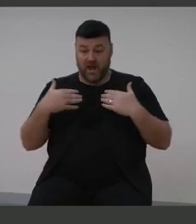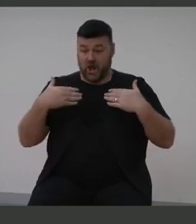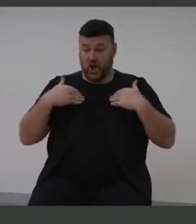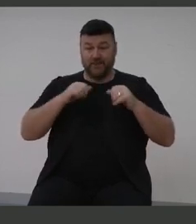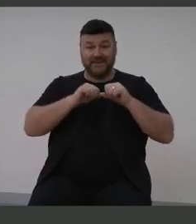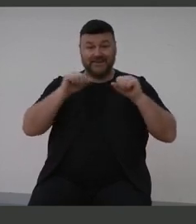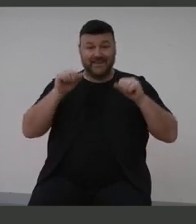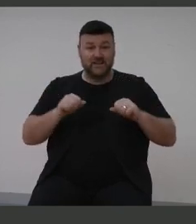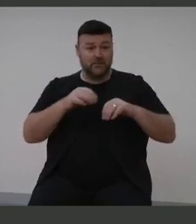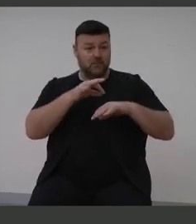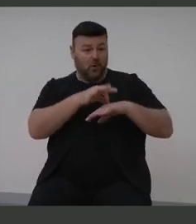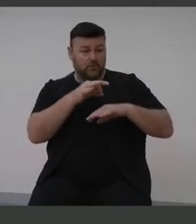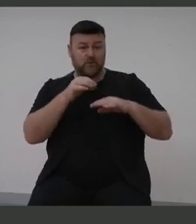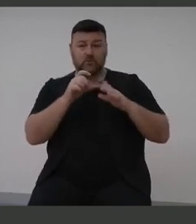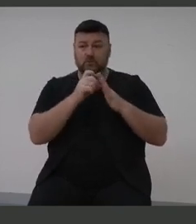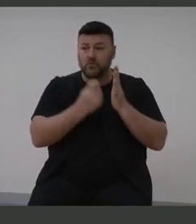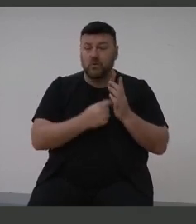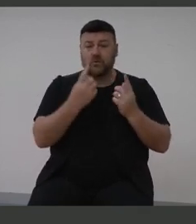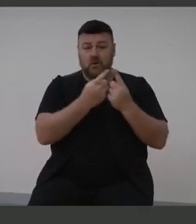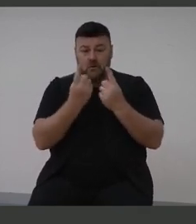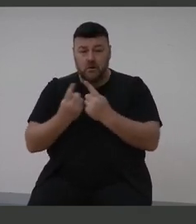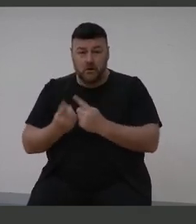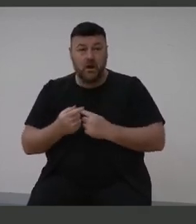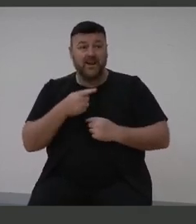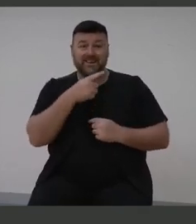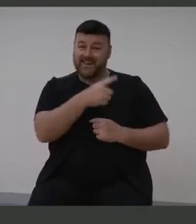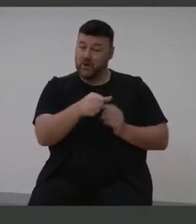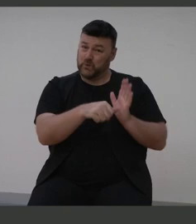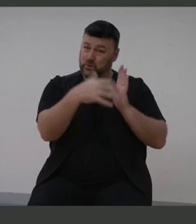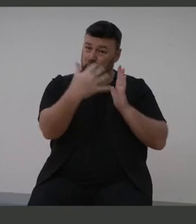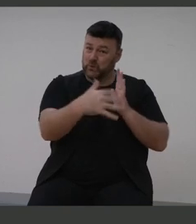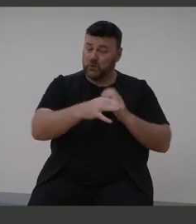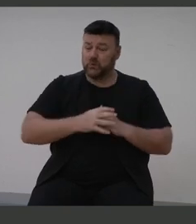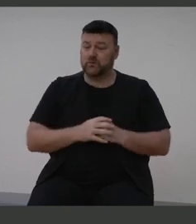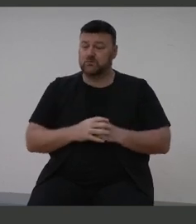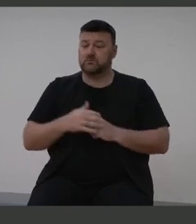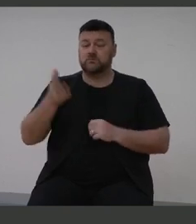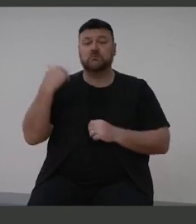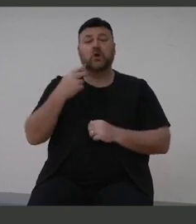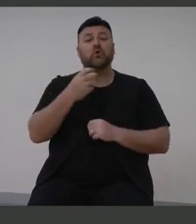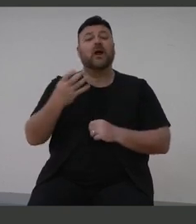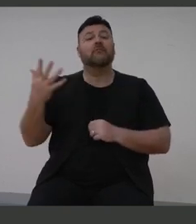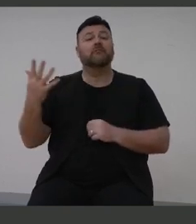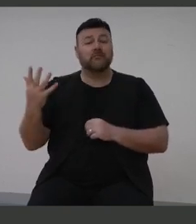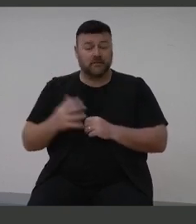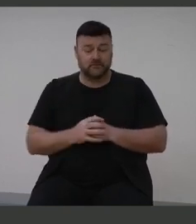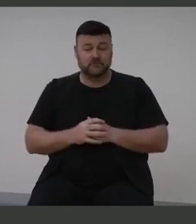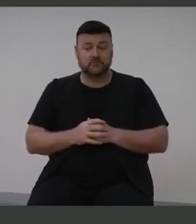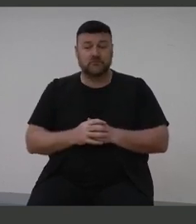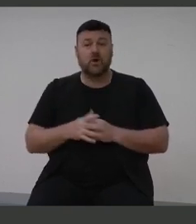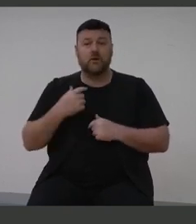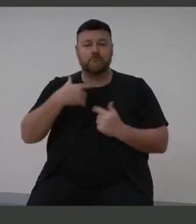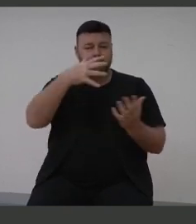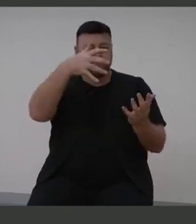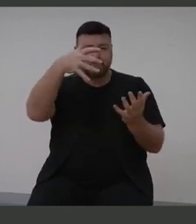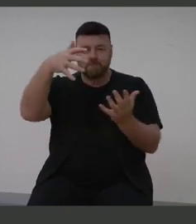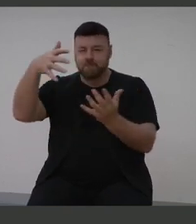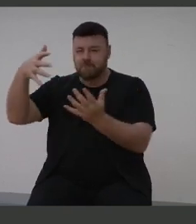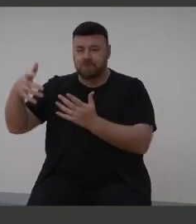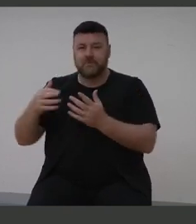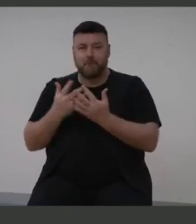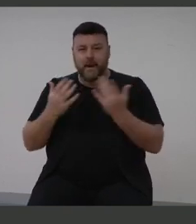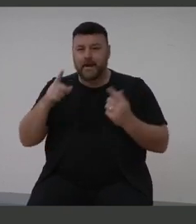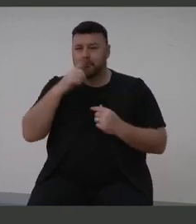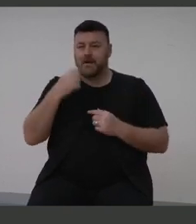Back in 2014 Deafness Forum rallied together 40 organisations representing consumers, service